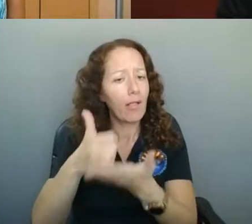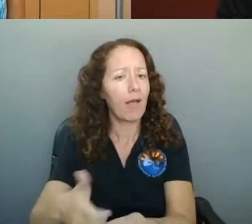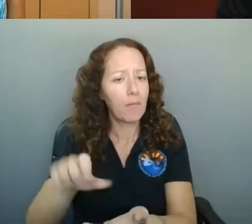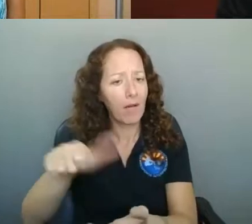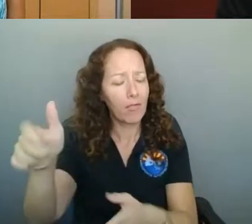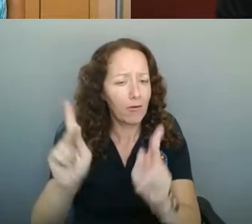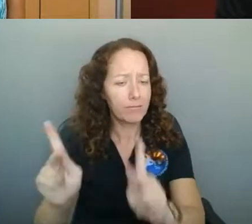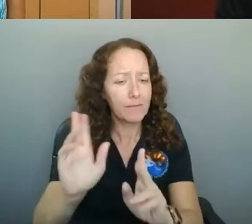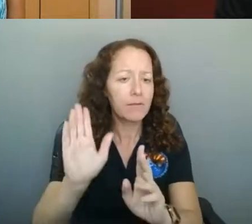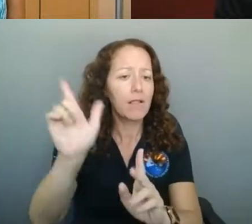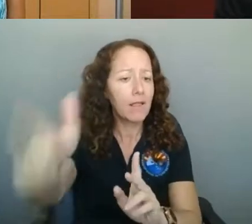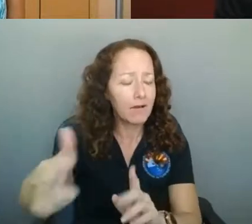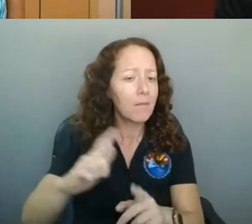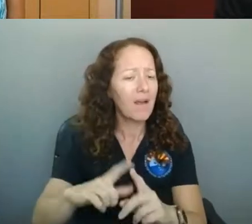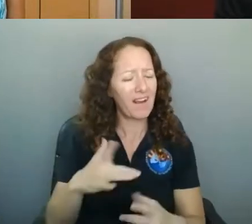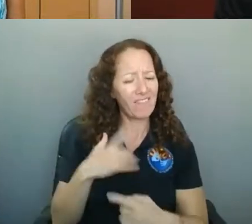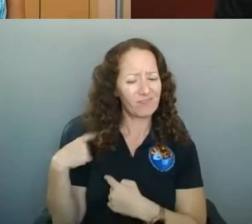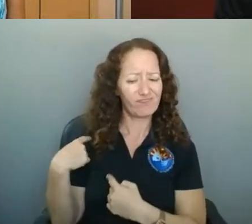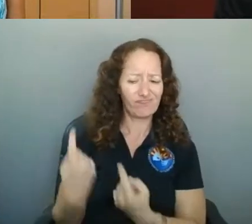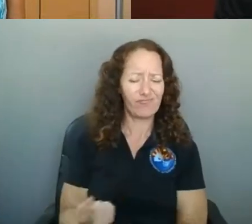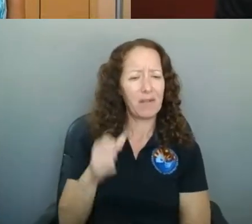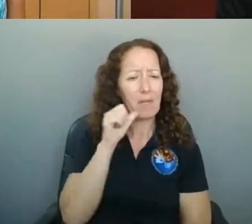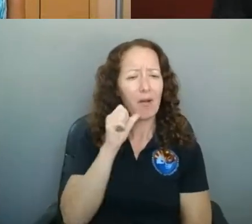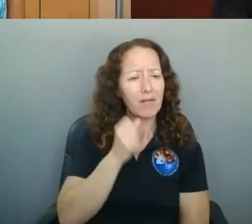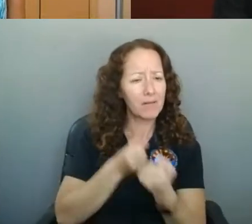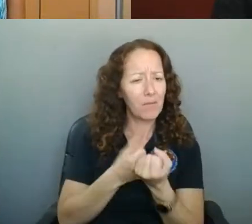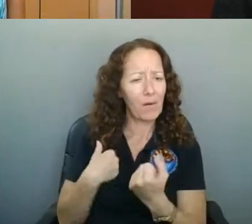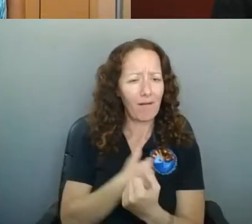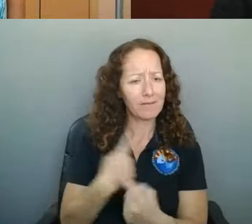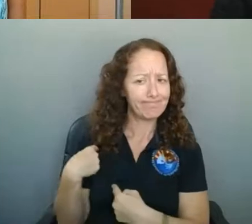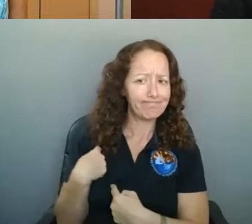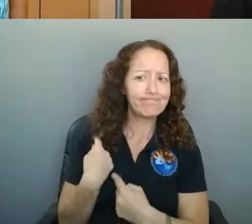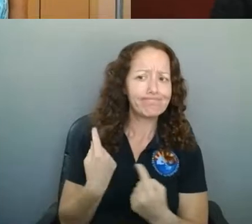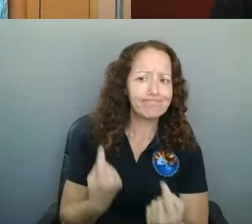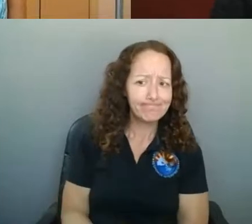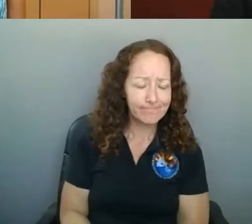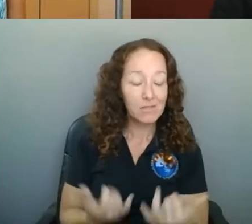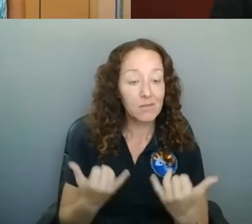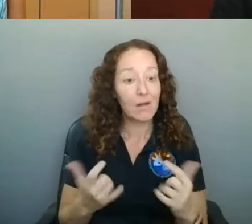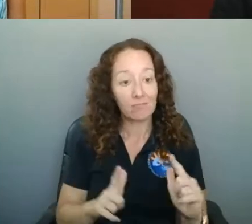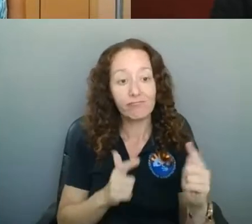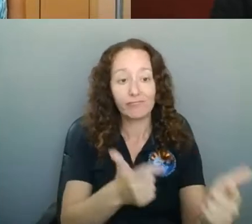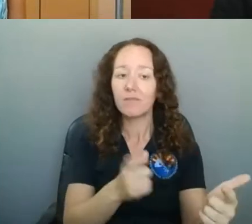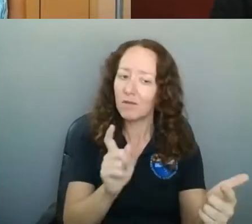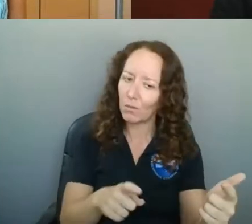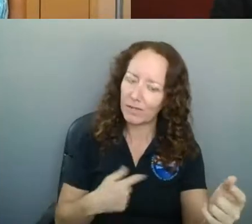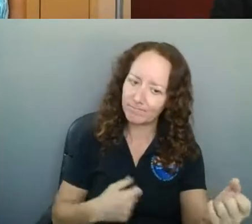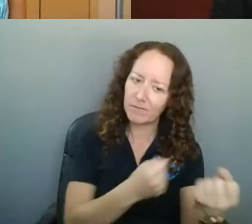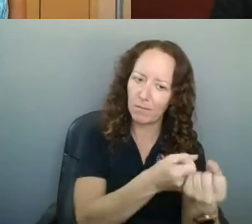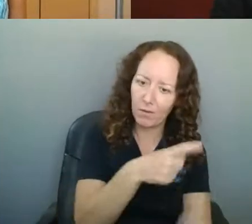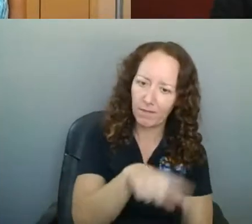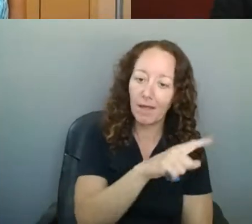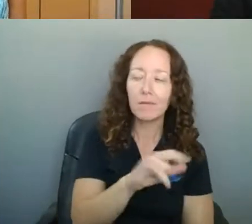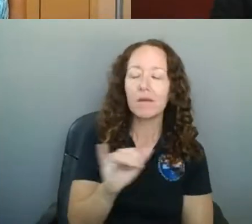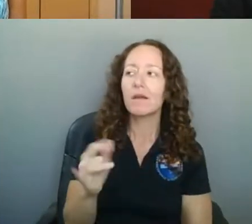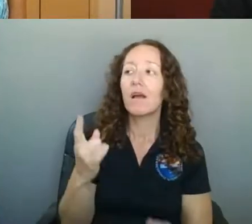And that's why it's so important for us to be there for them now. When something happens like the Granite Mountain Hot